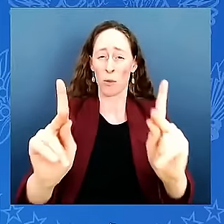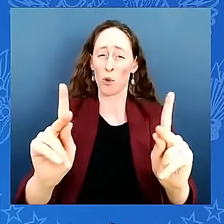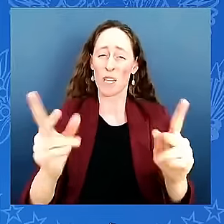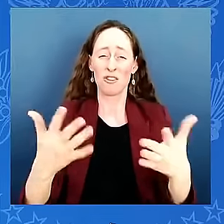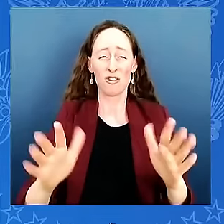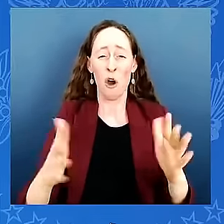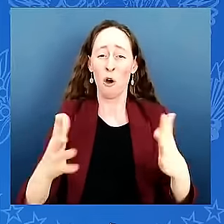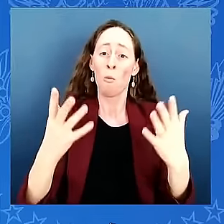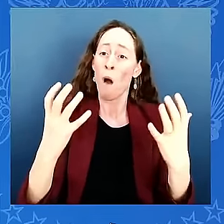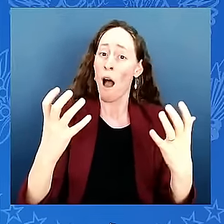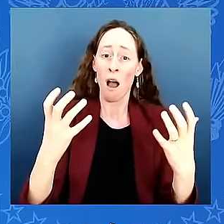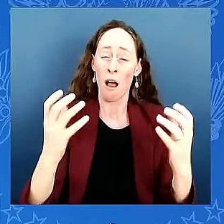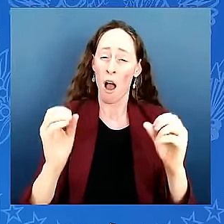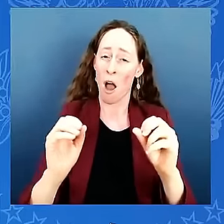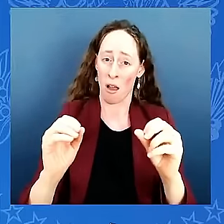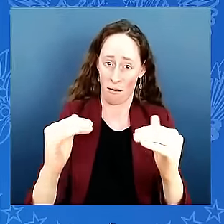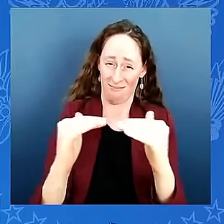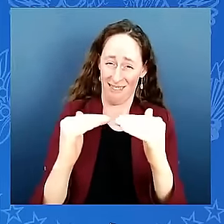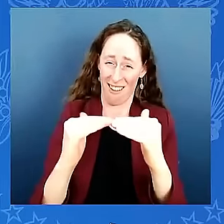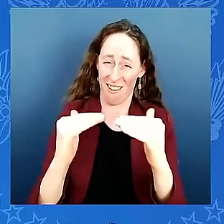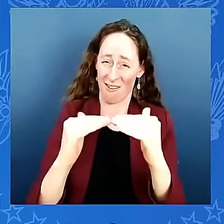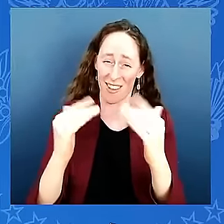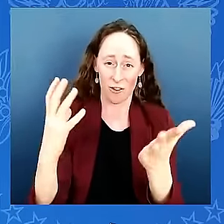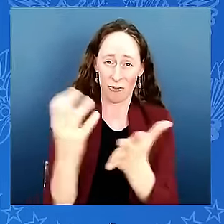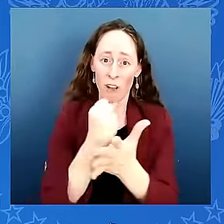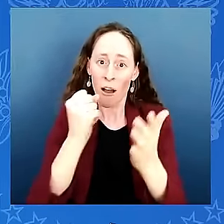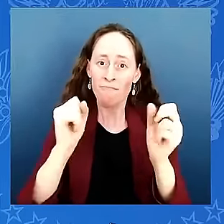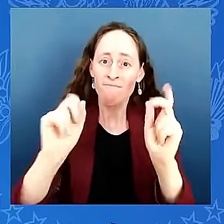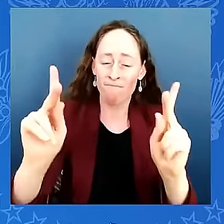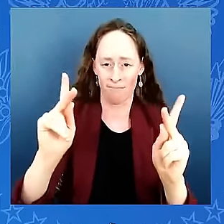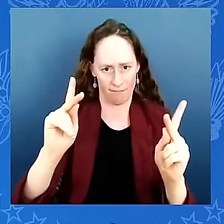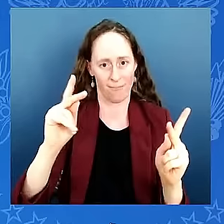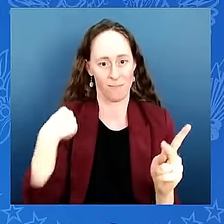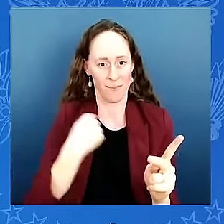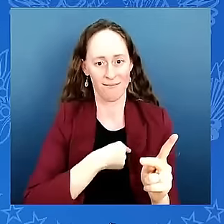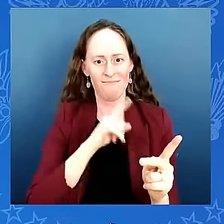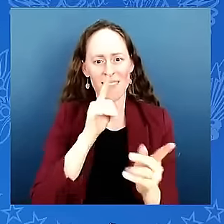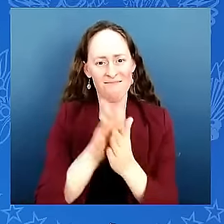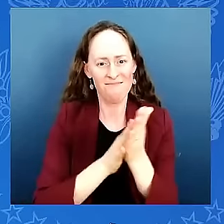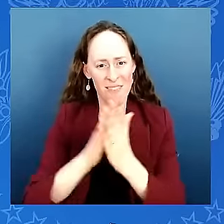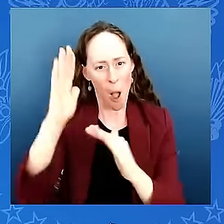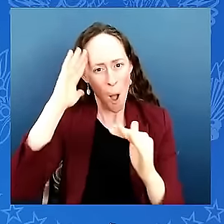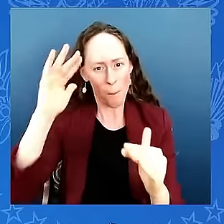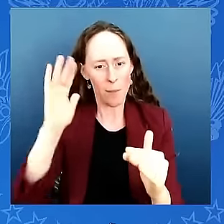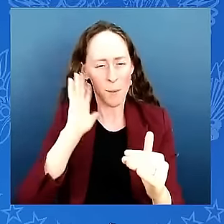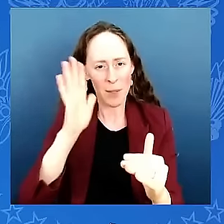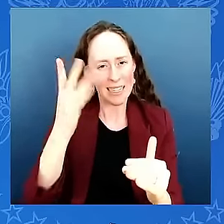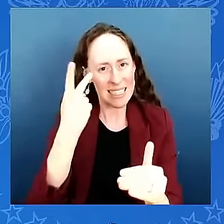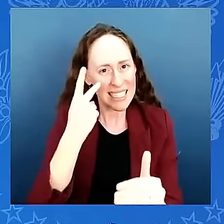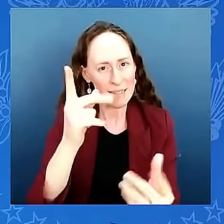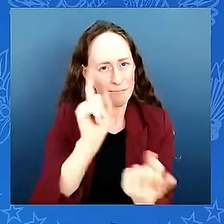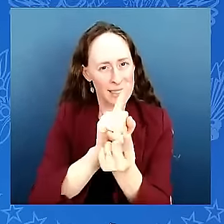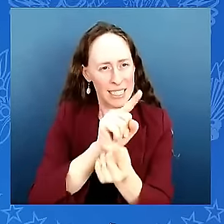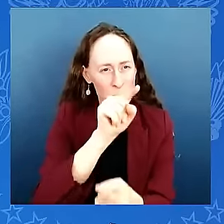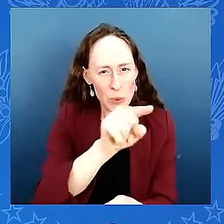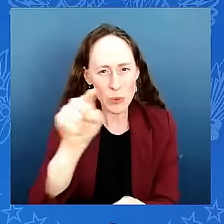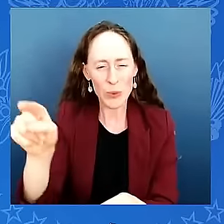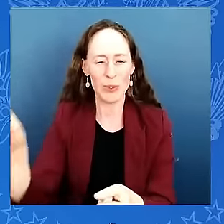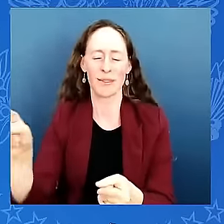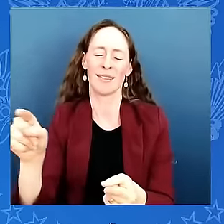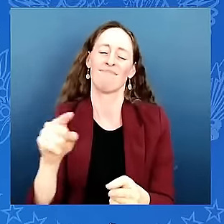part of and i hope i get to see you all in person one of these days so thank you thank you thank you god bless you all